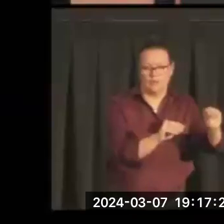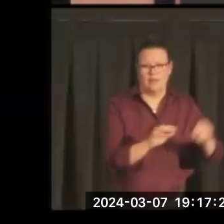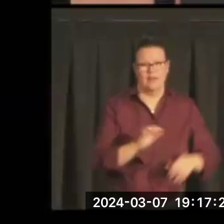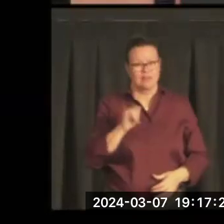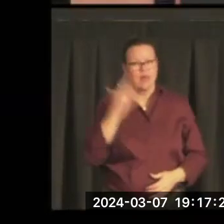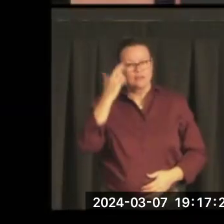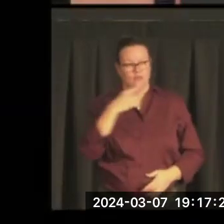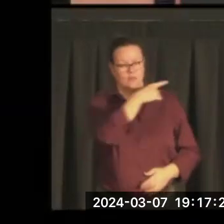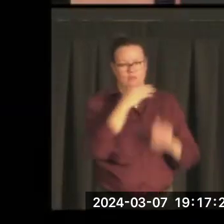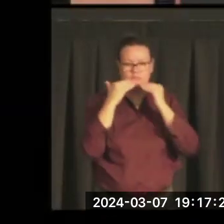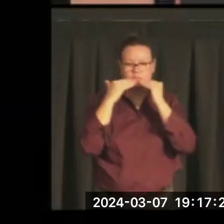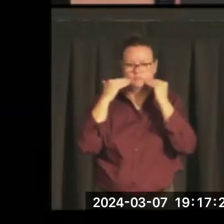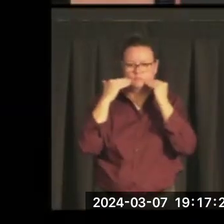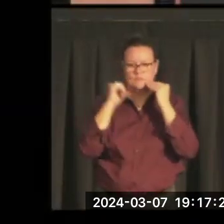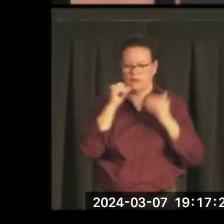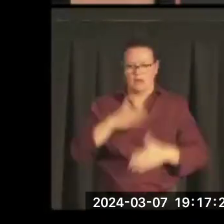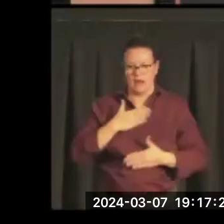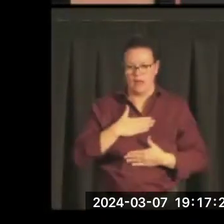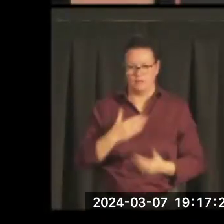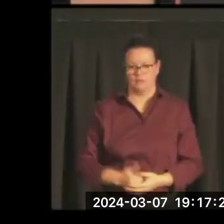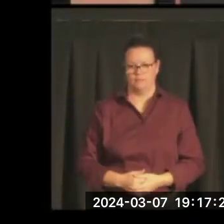There's a rare picture of him smiling.